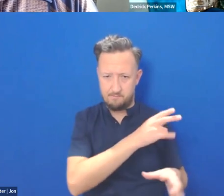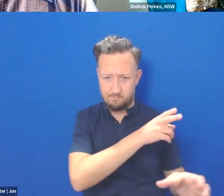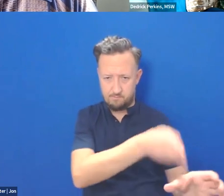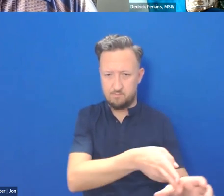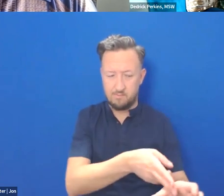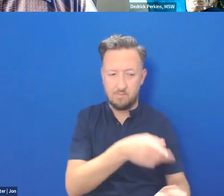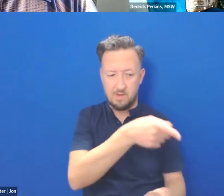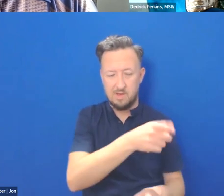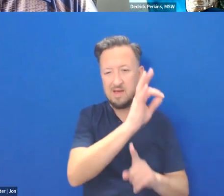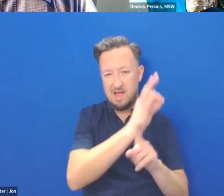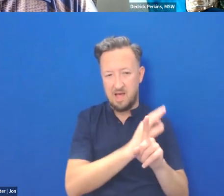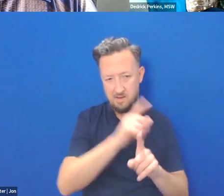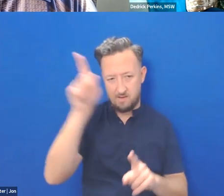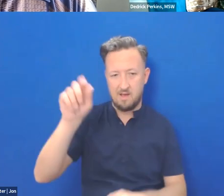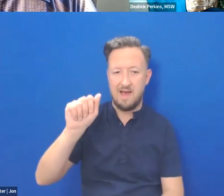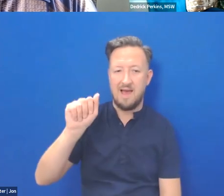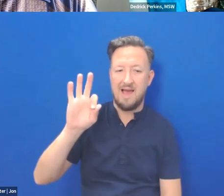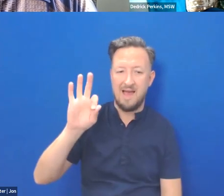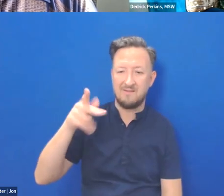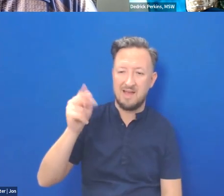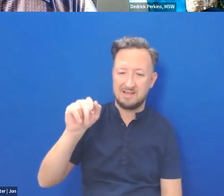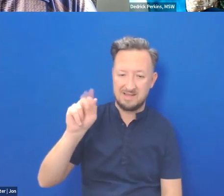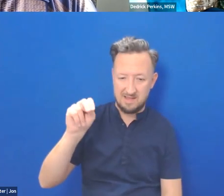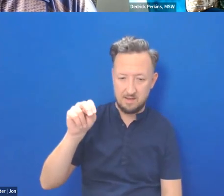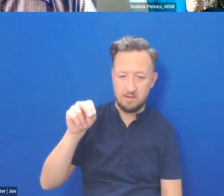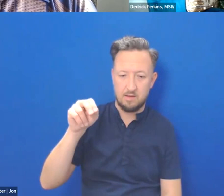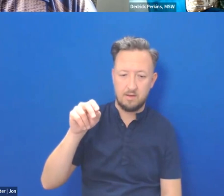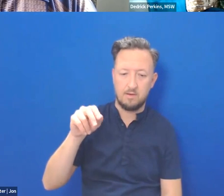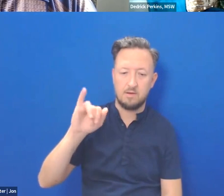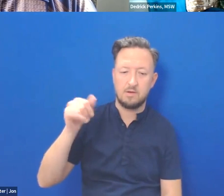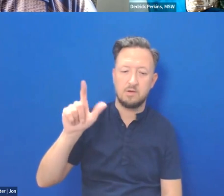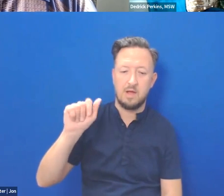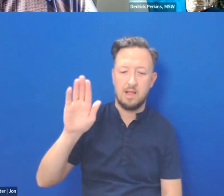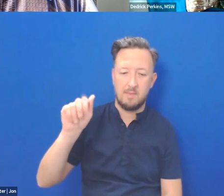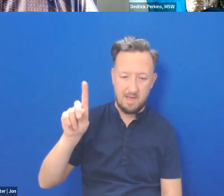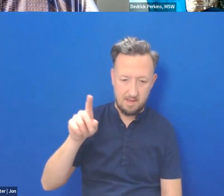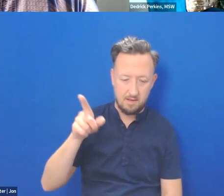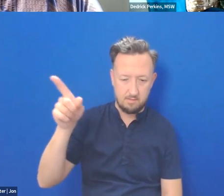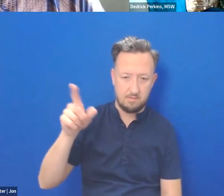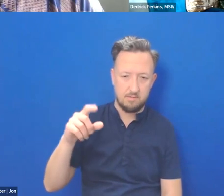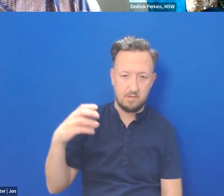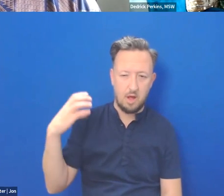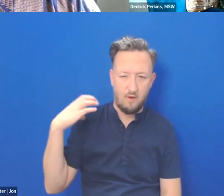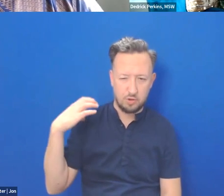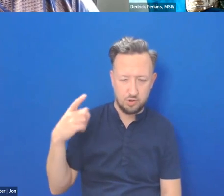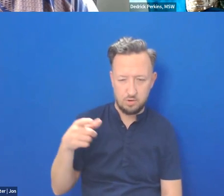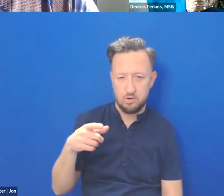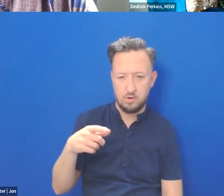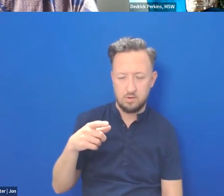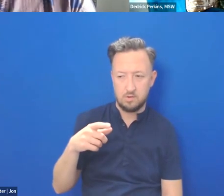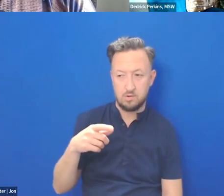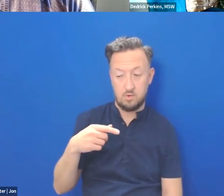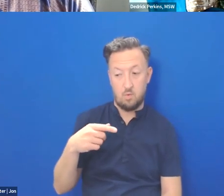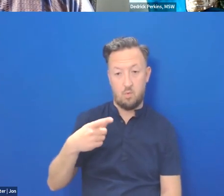nine months in Afghanistan in Jalalabad as a battlefield NCO, non-commissioned officer. You know, so being a